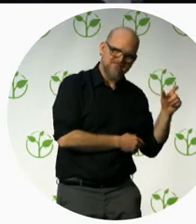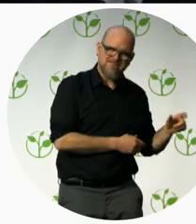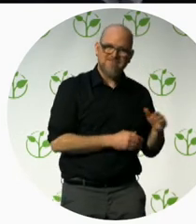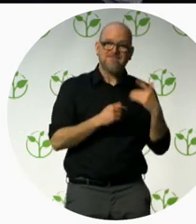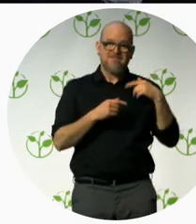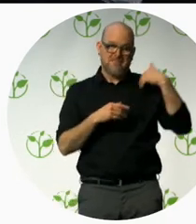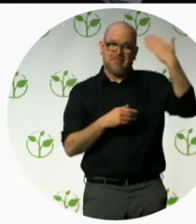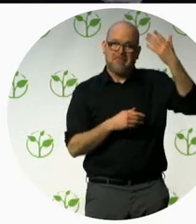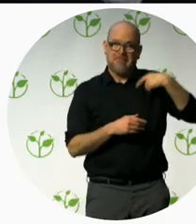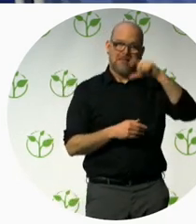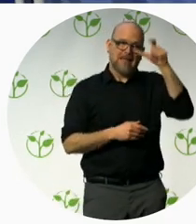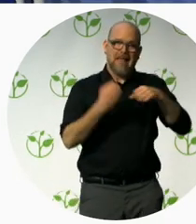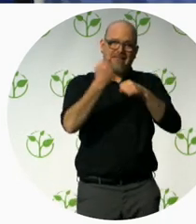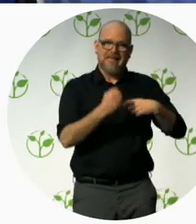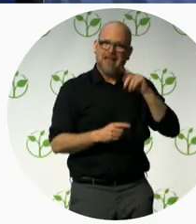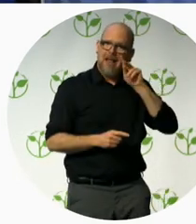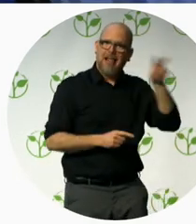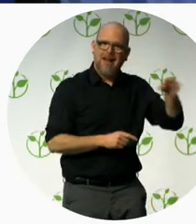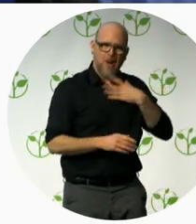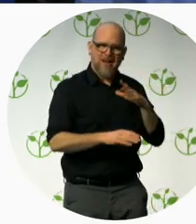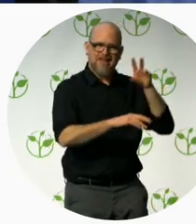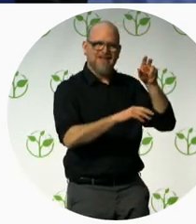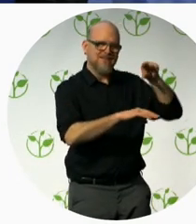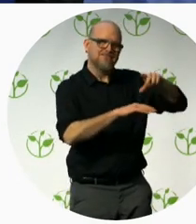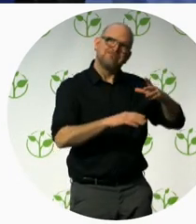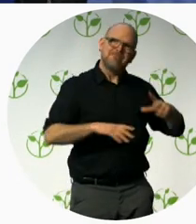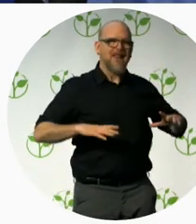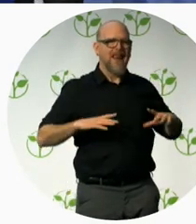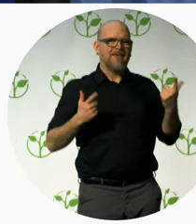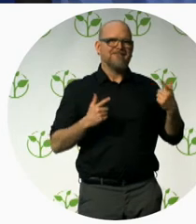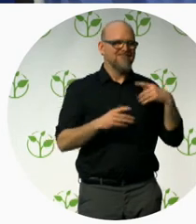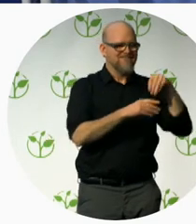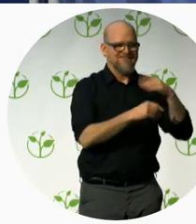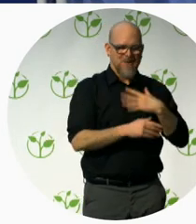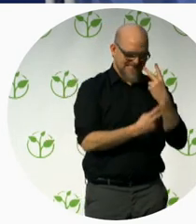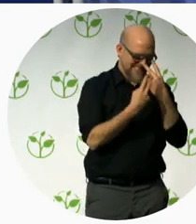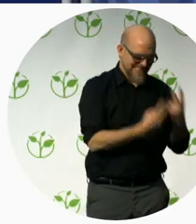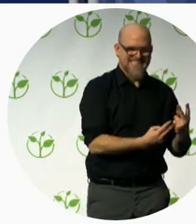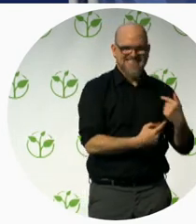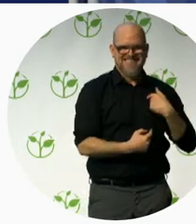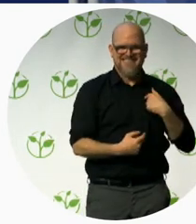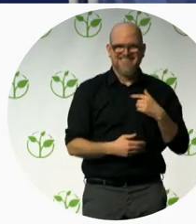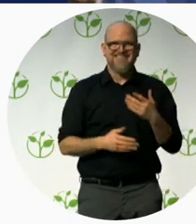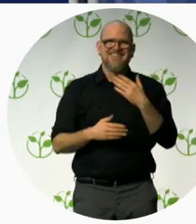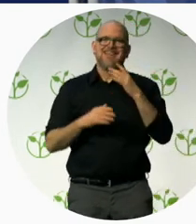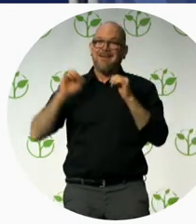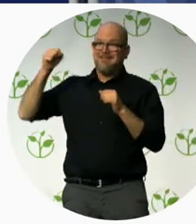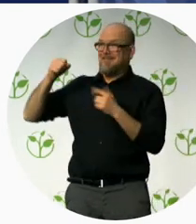Yes, here we are. So, we meet you in the stripy shirt and the boater. Exactly, and under the sun. And under the sun.